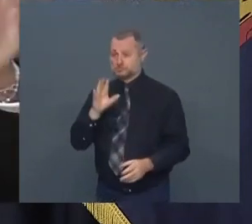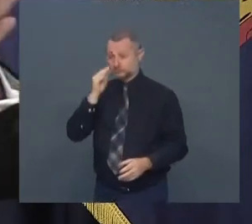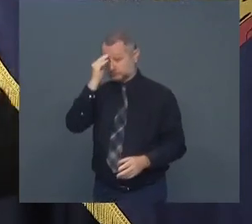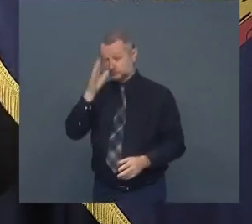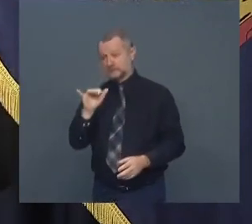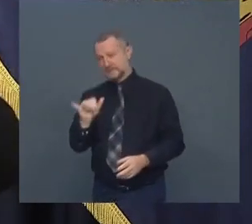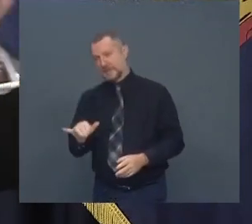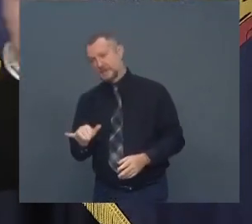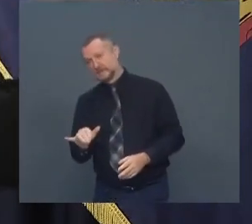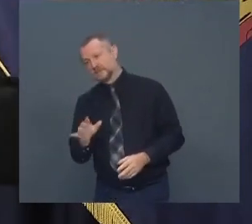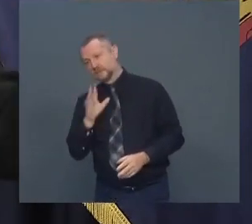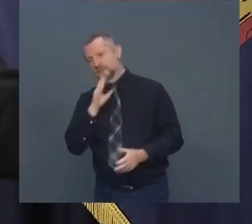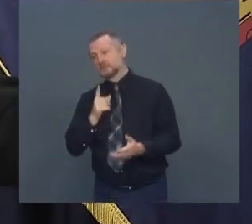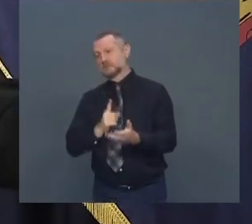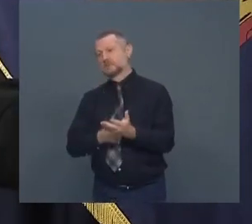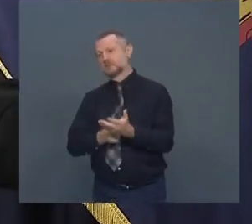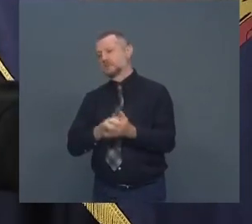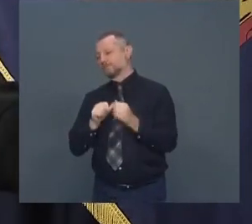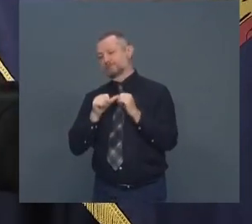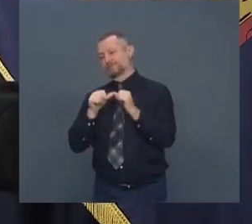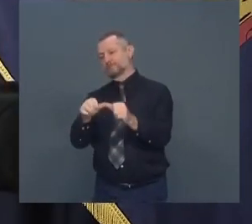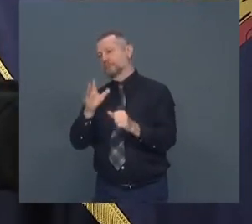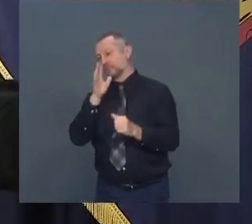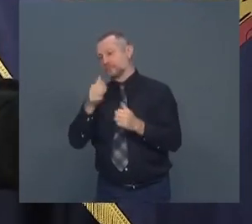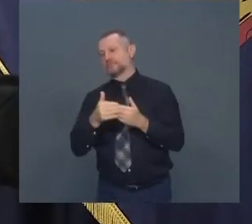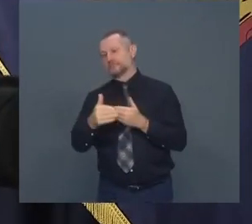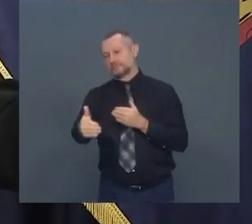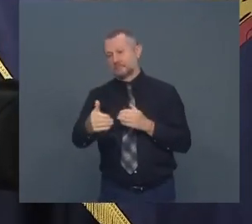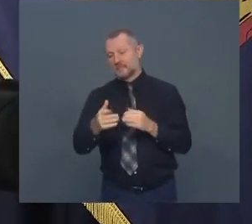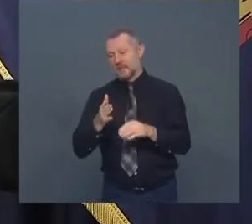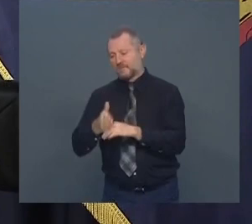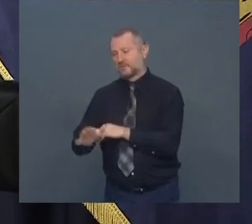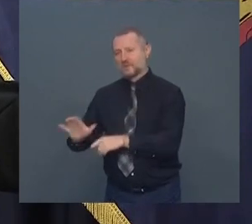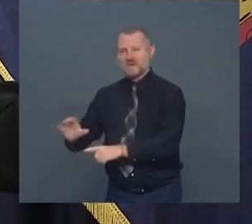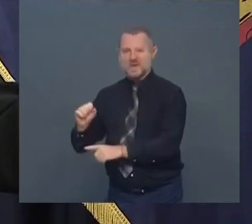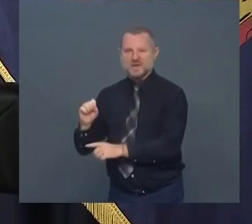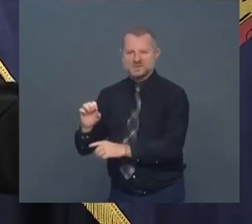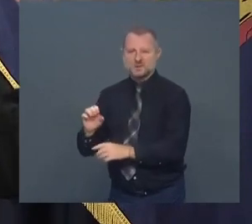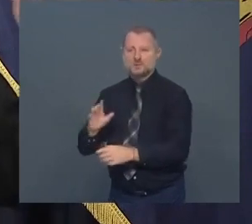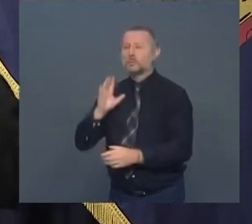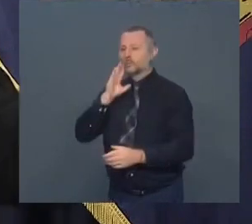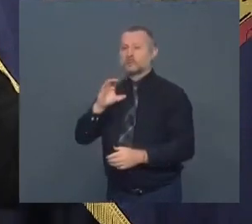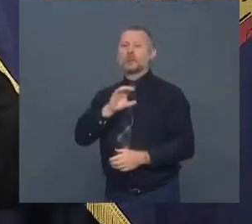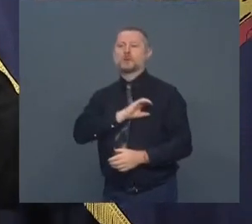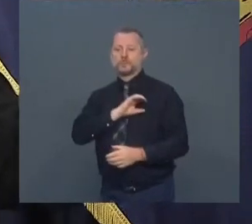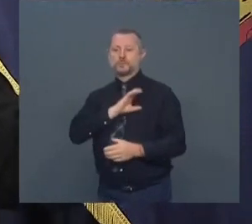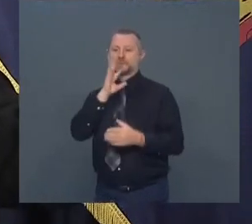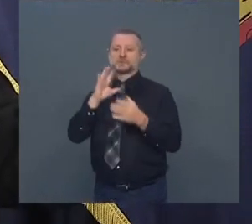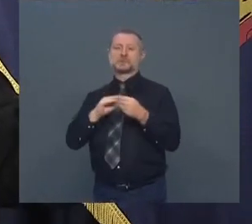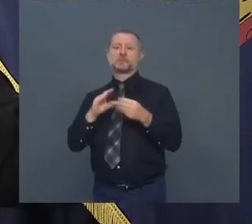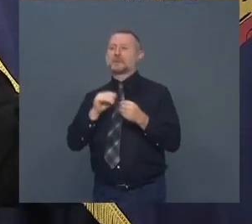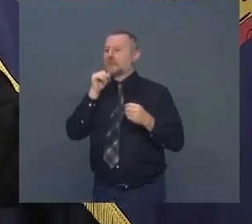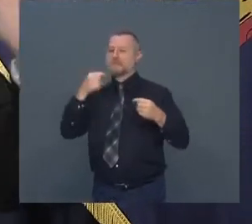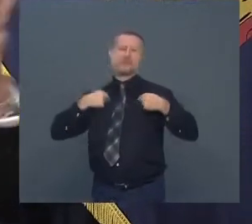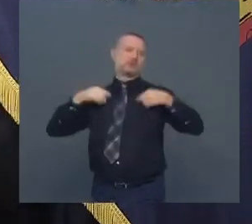discussion, right? The police are going to say basically what they said. It wasn't us.